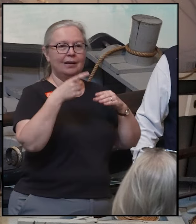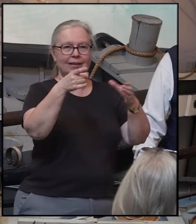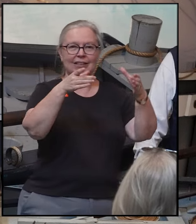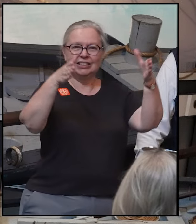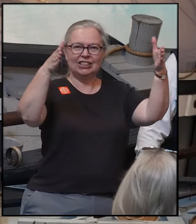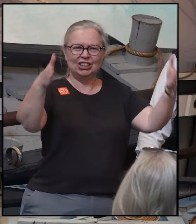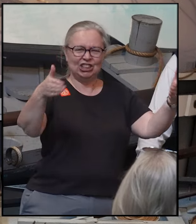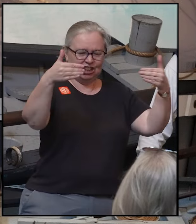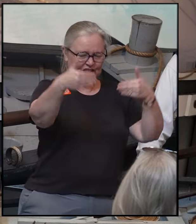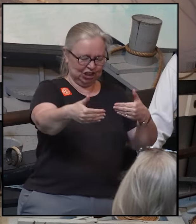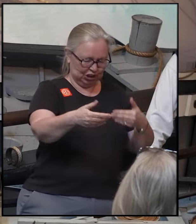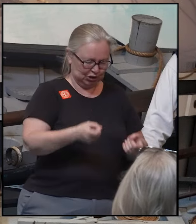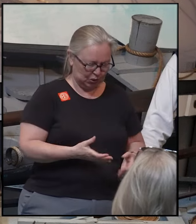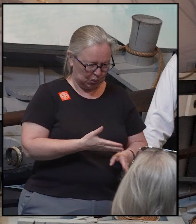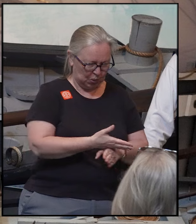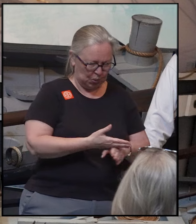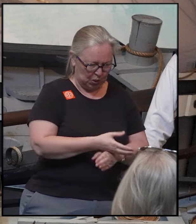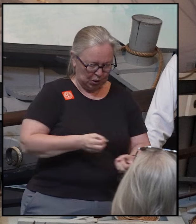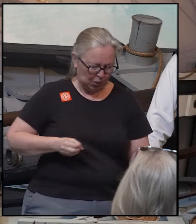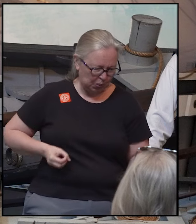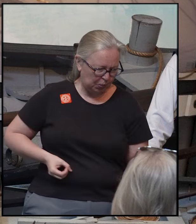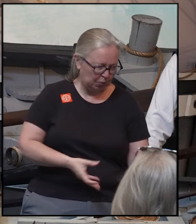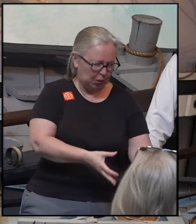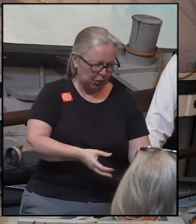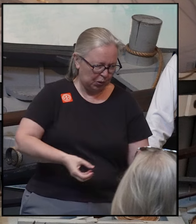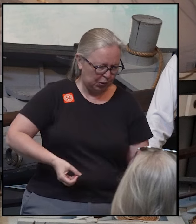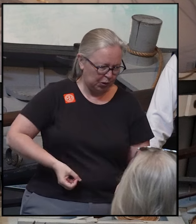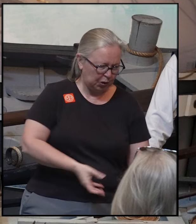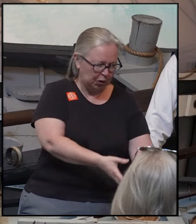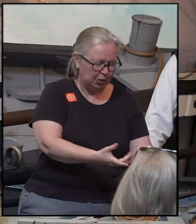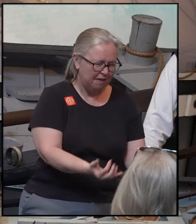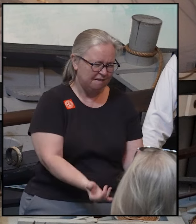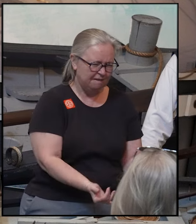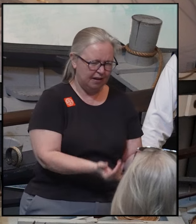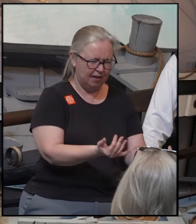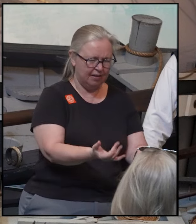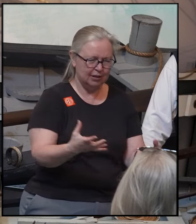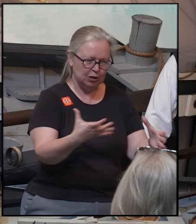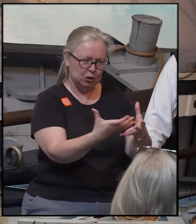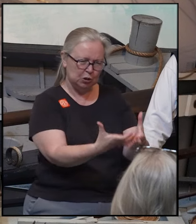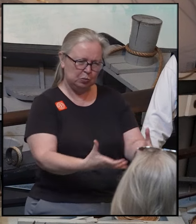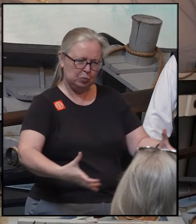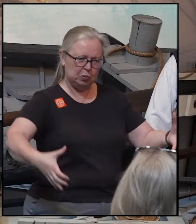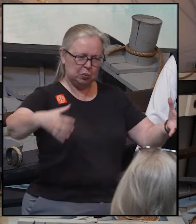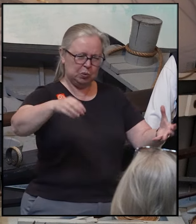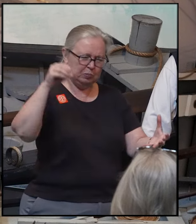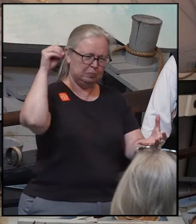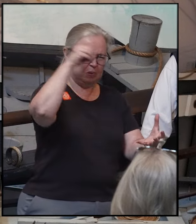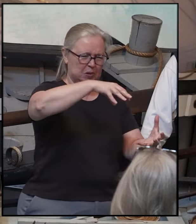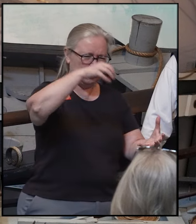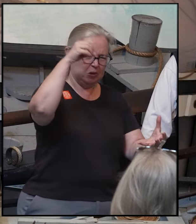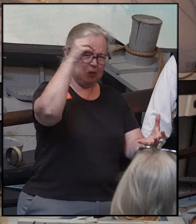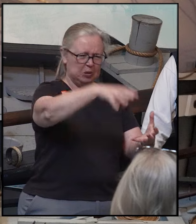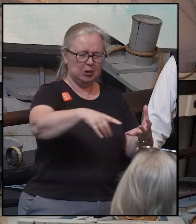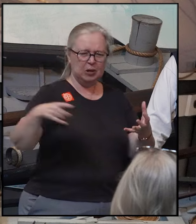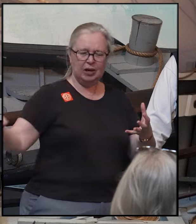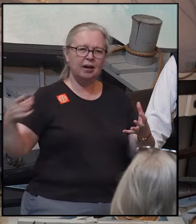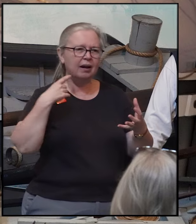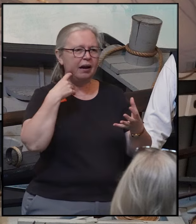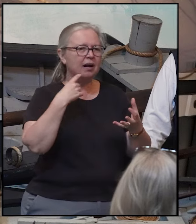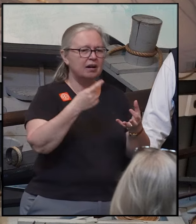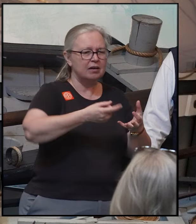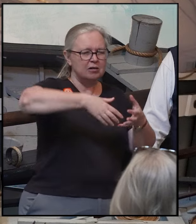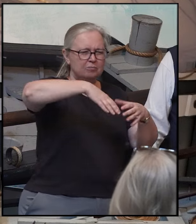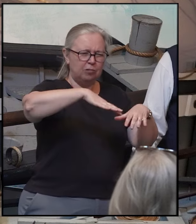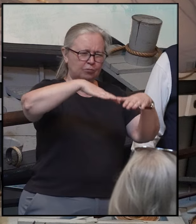tripods to render the rest of the blubber. As we've been rendering, pieces of skin, pieces of teeth are going to